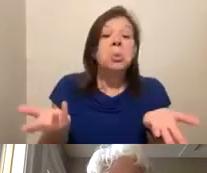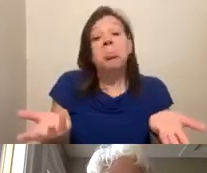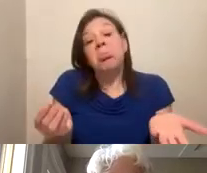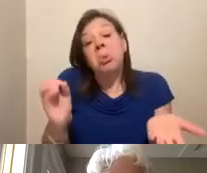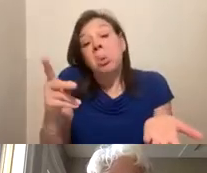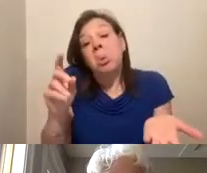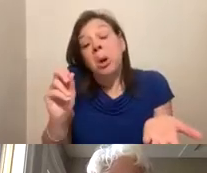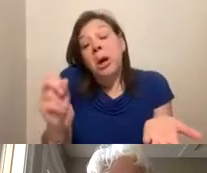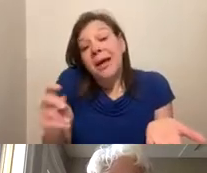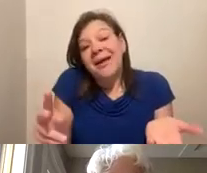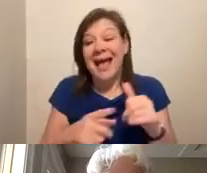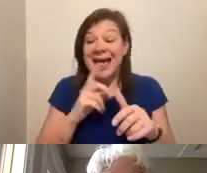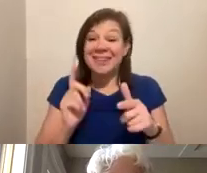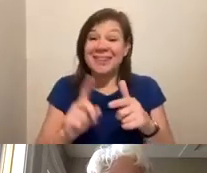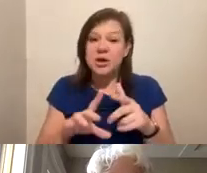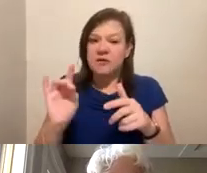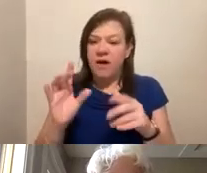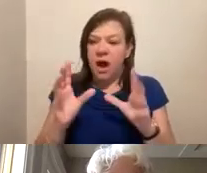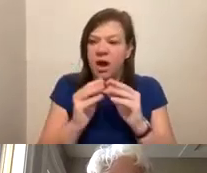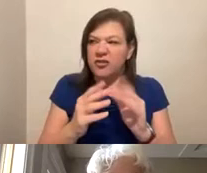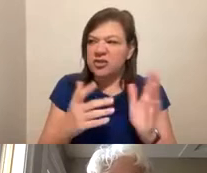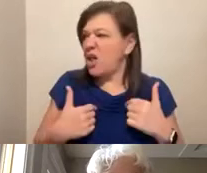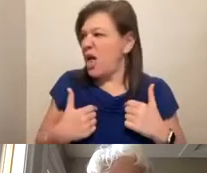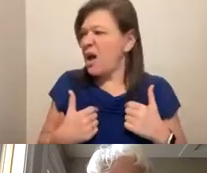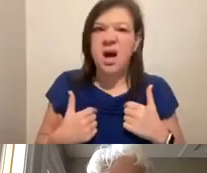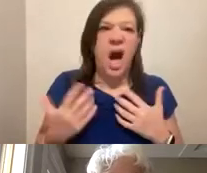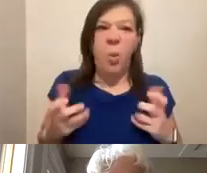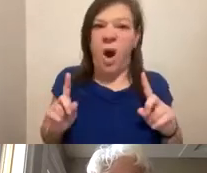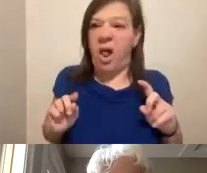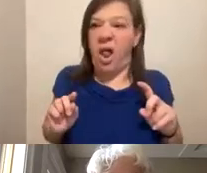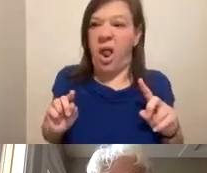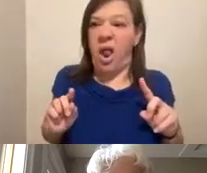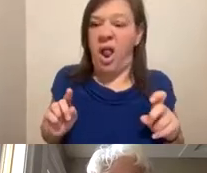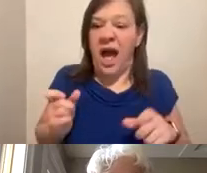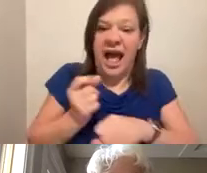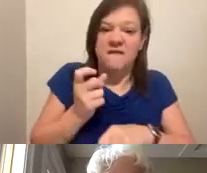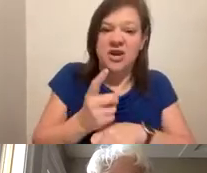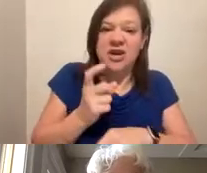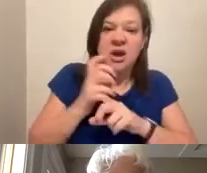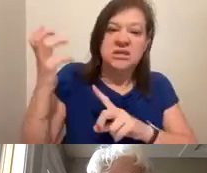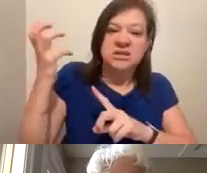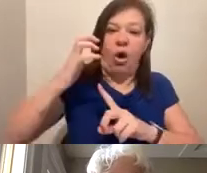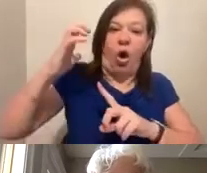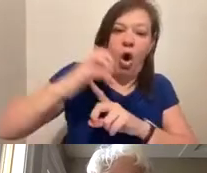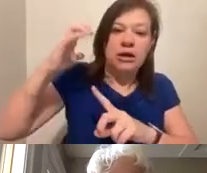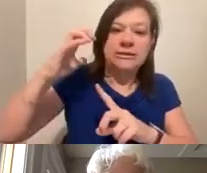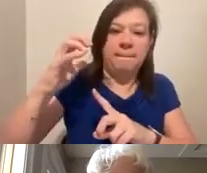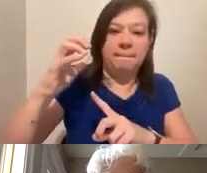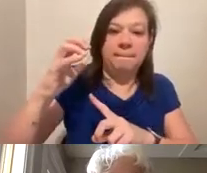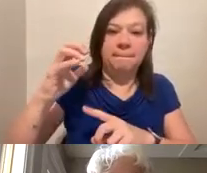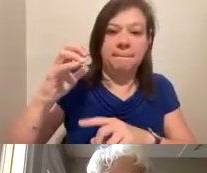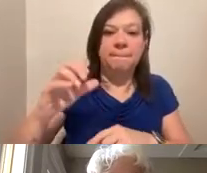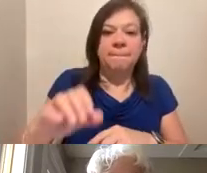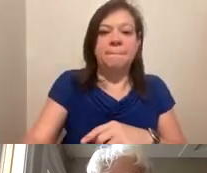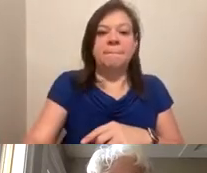And then you find those conferences where you're like, I want to go every year, because it's awesome. And I'm a conference